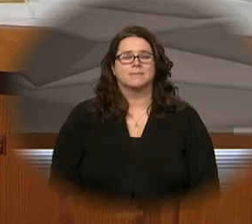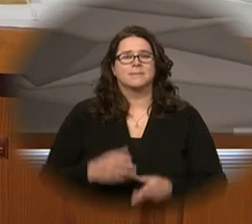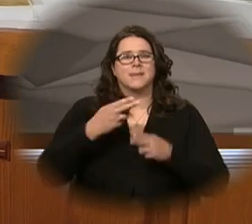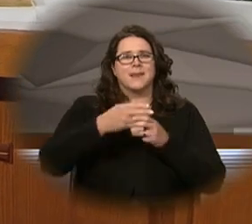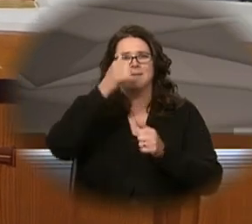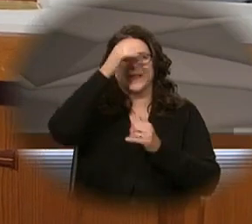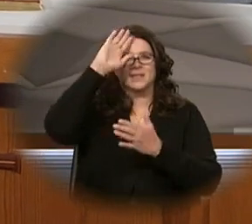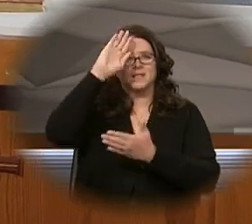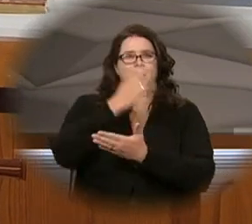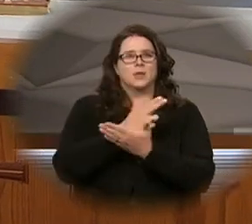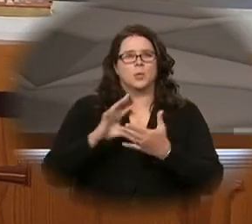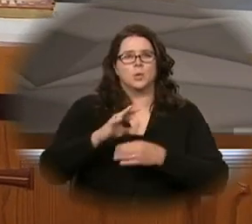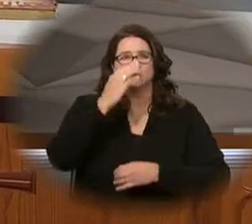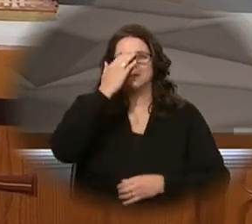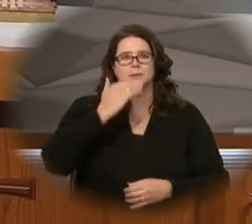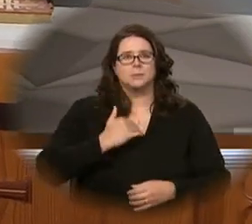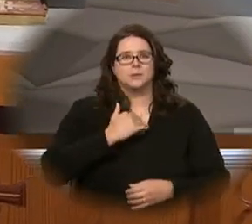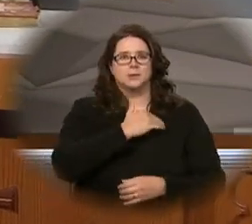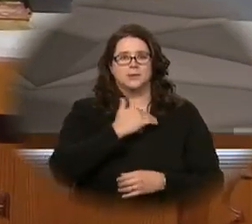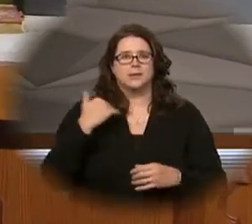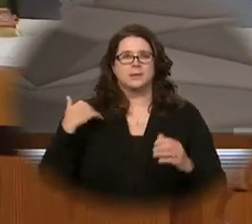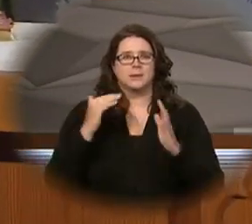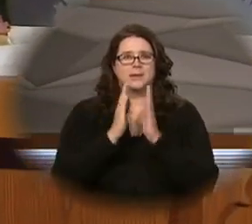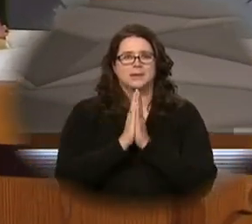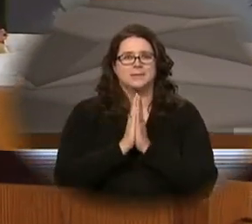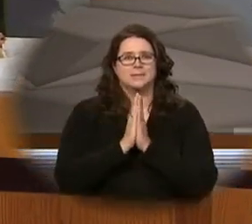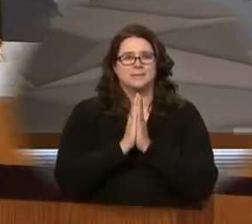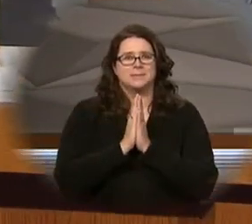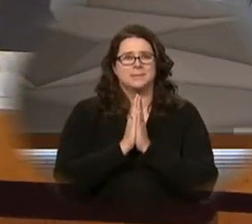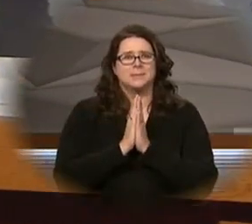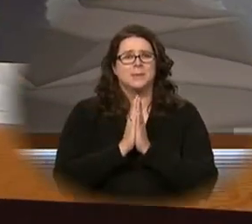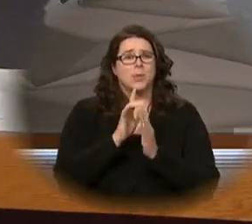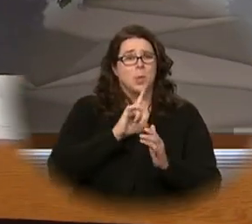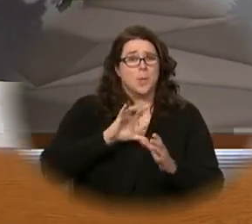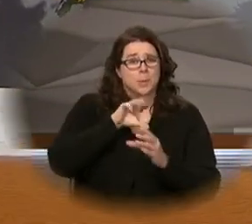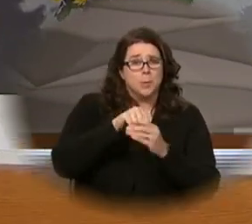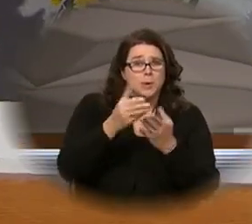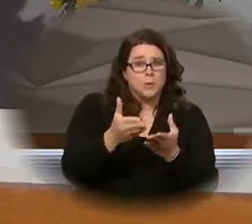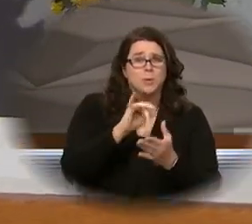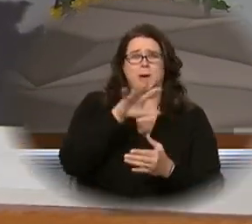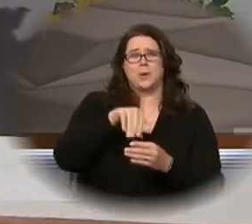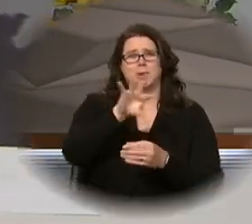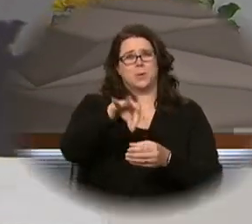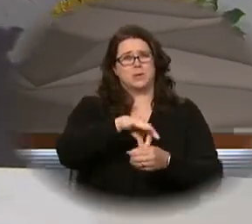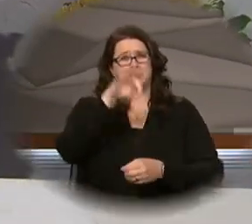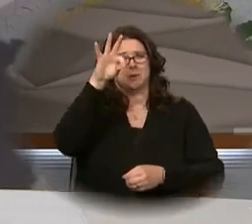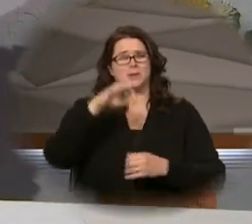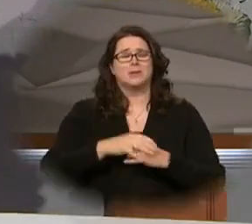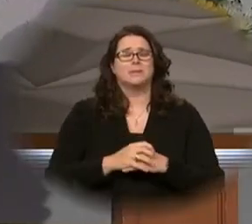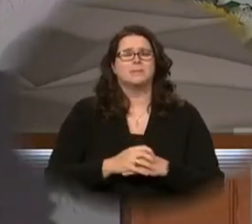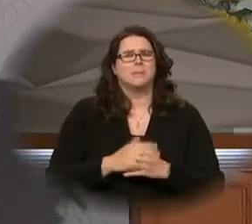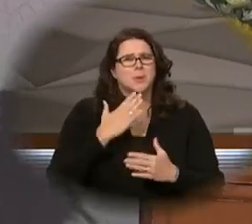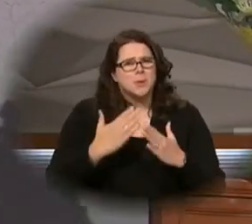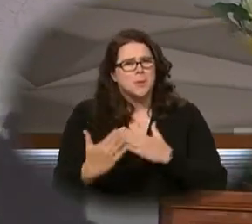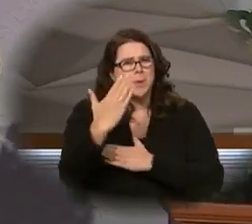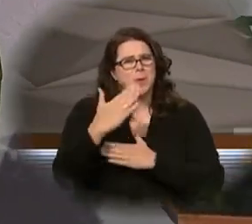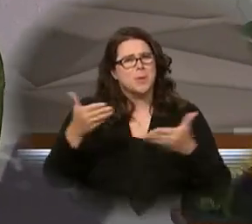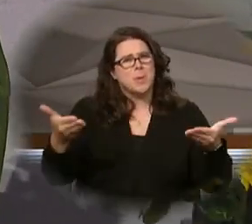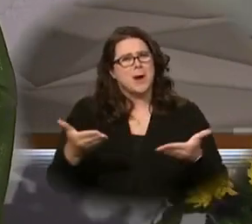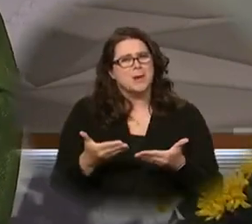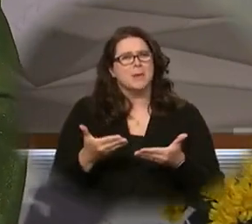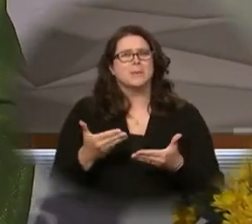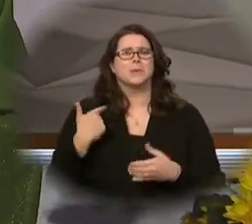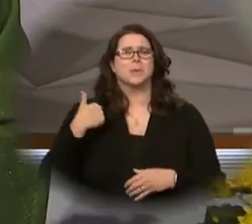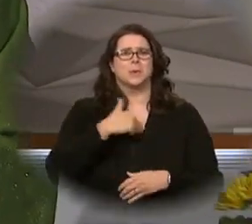in the name of the Father and of the Son and of the Holy Spirit amen the Lord be with you and with your spirit good morning and welcome